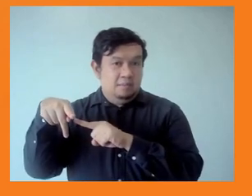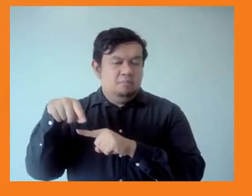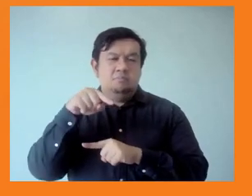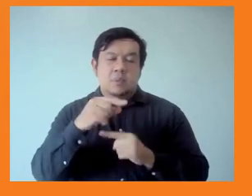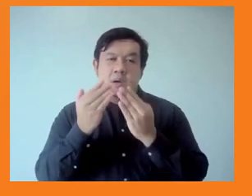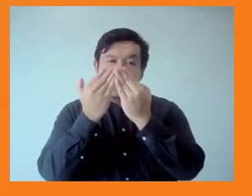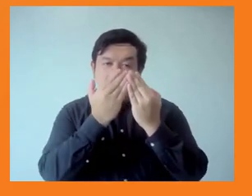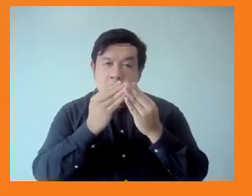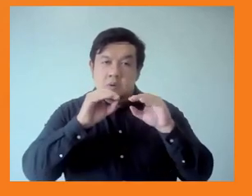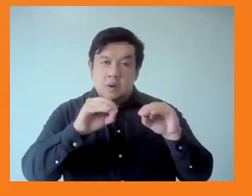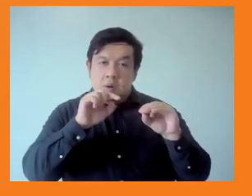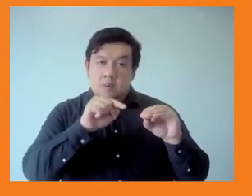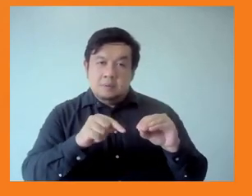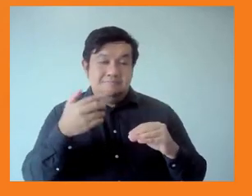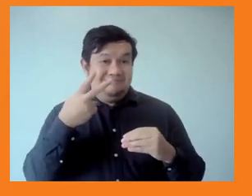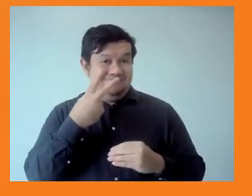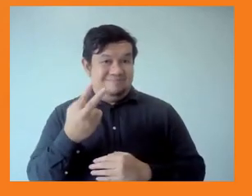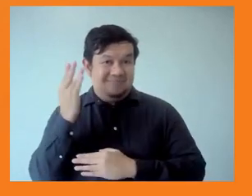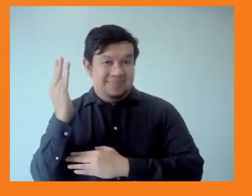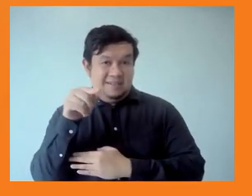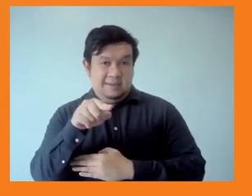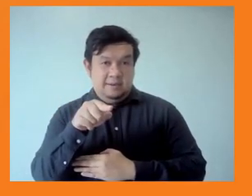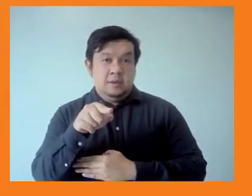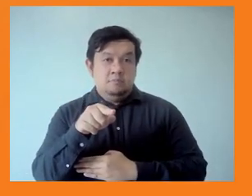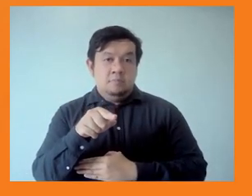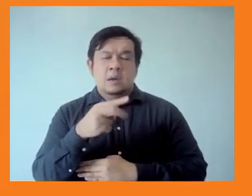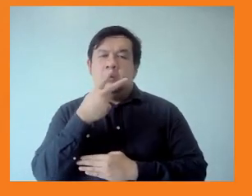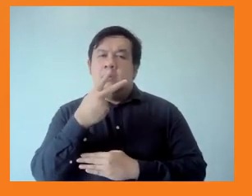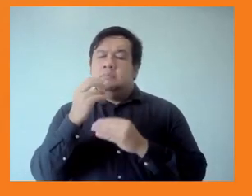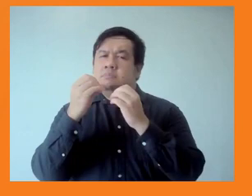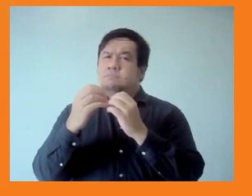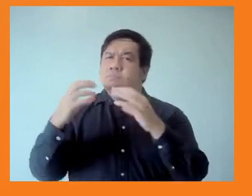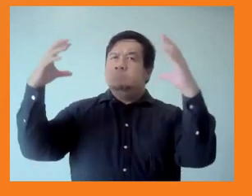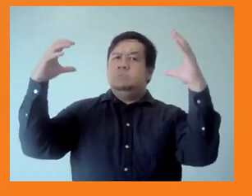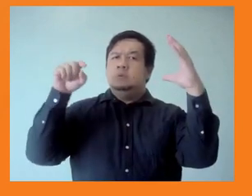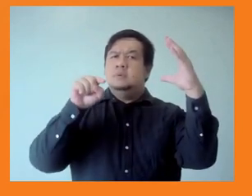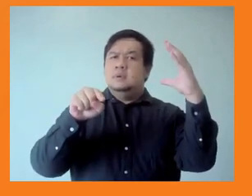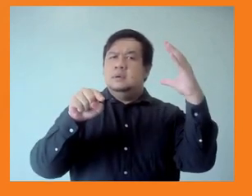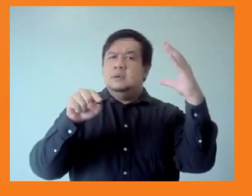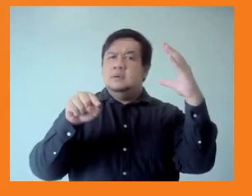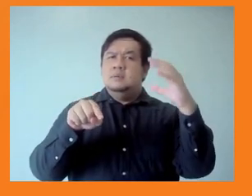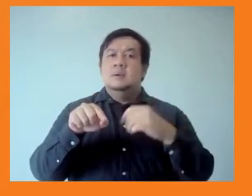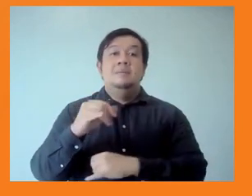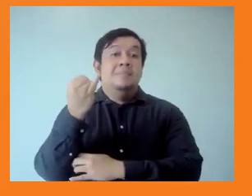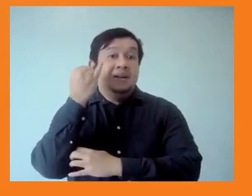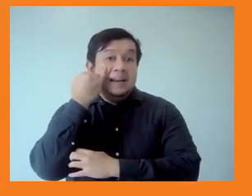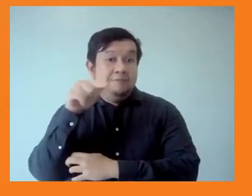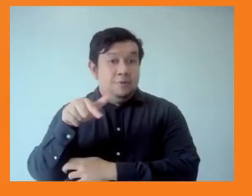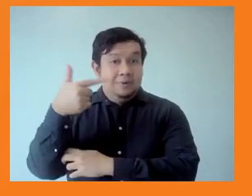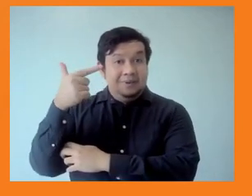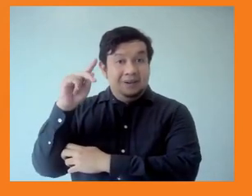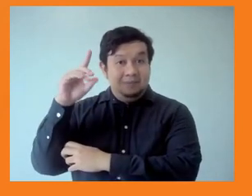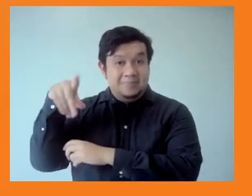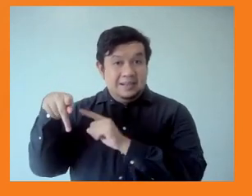So if you imagine that GDP is this big calculator with this really huge productive